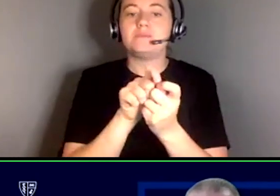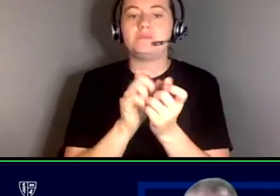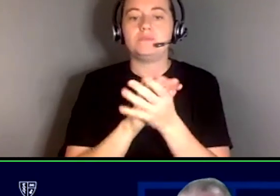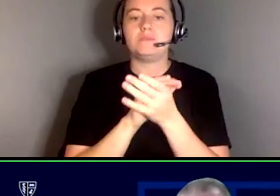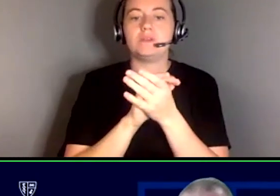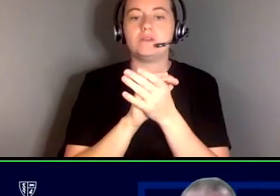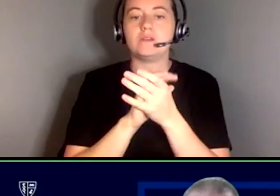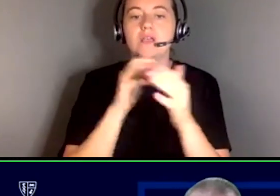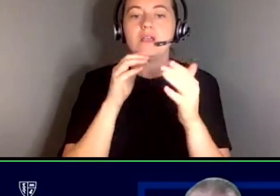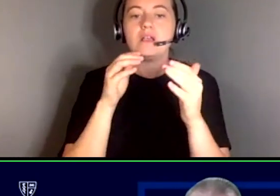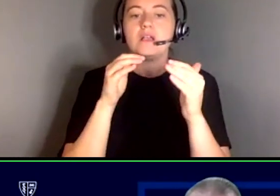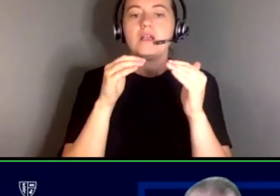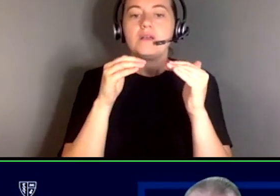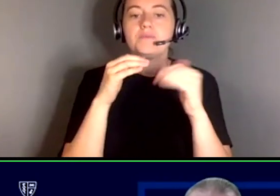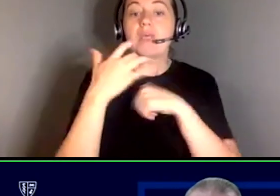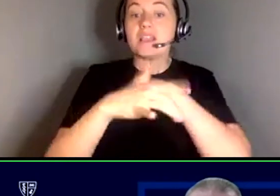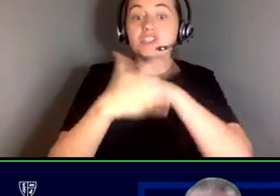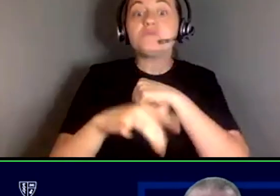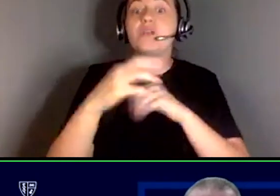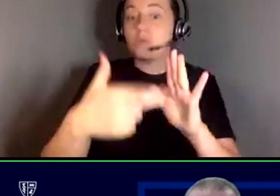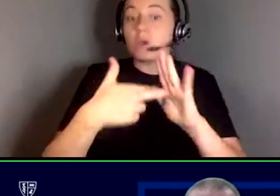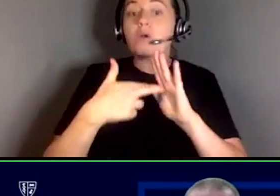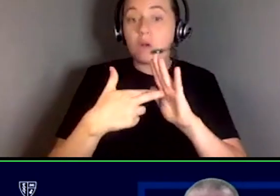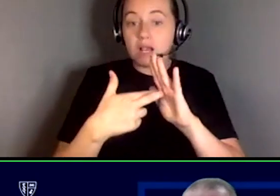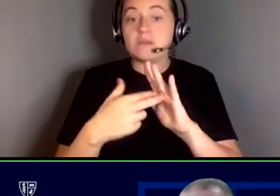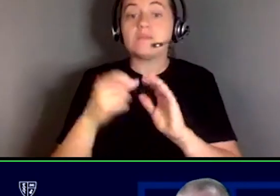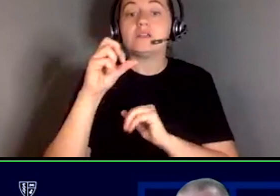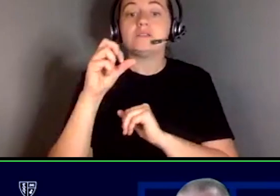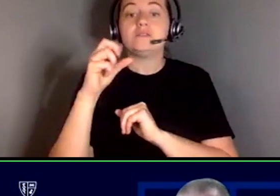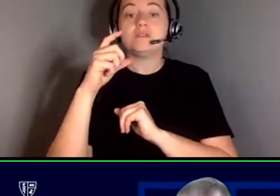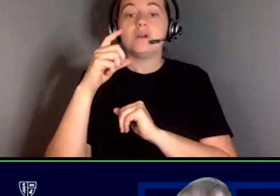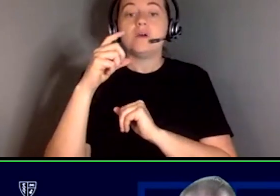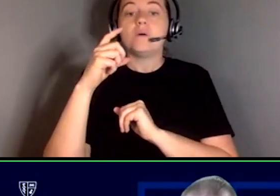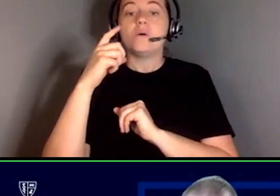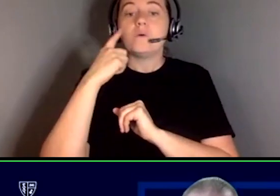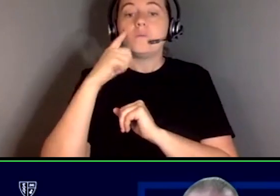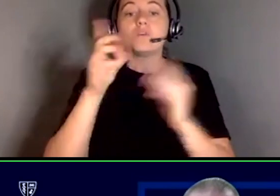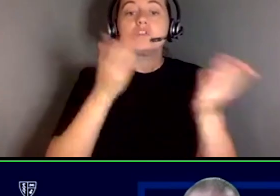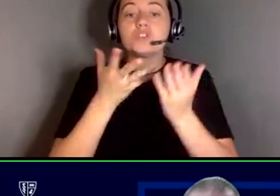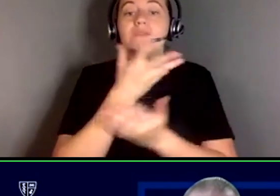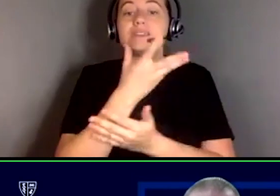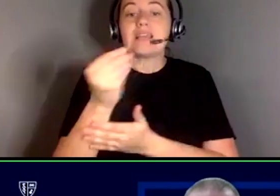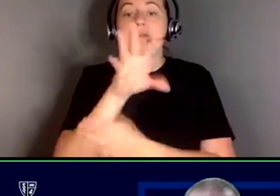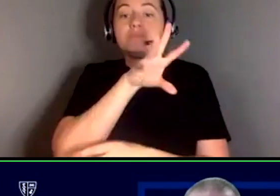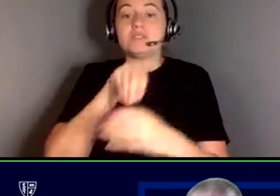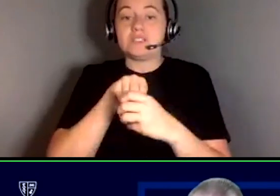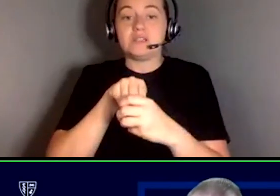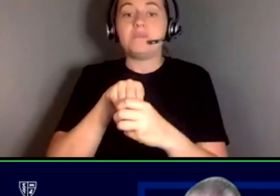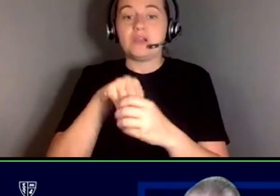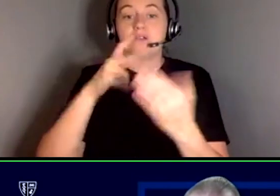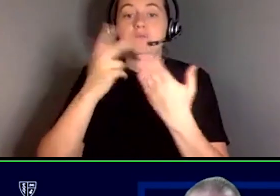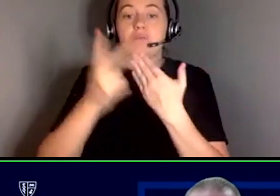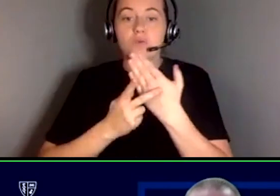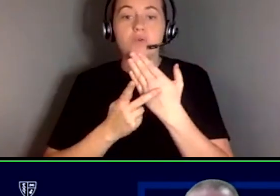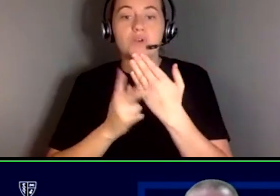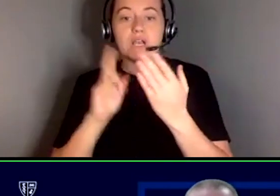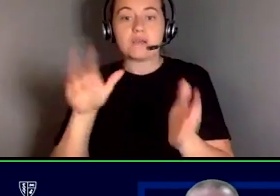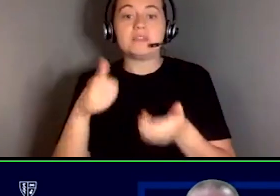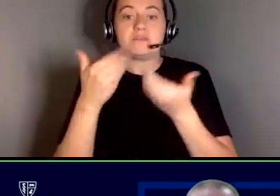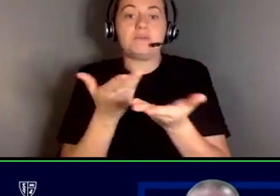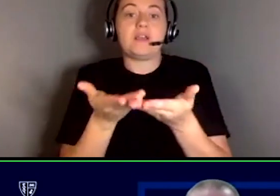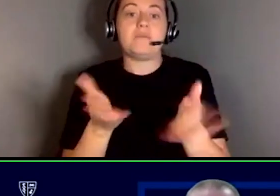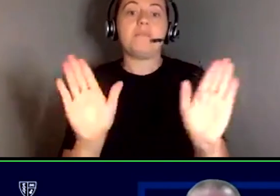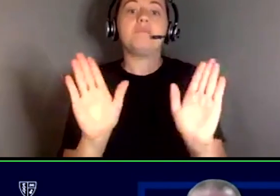or the participation in programs or activities provided by a public entity. So we're going to have a broad ranging discussion